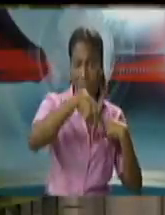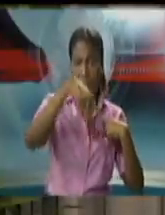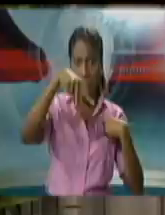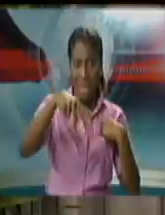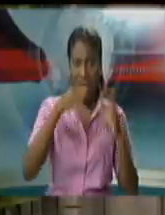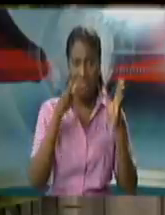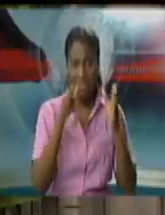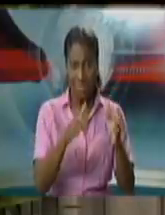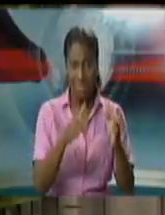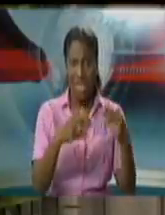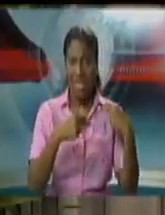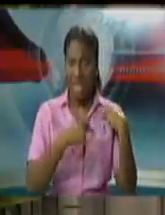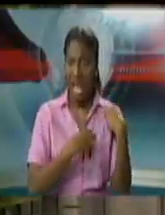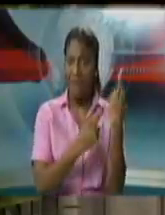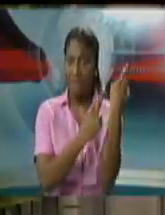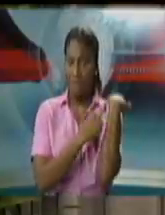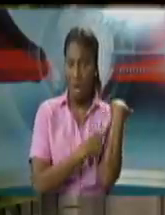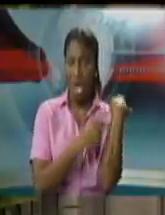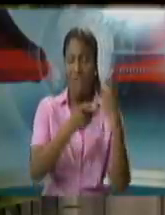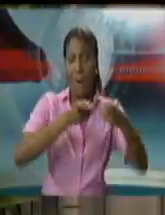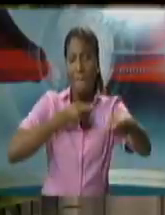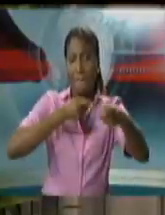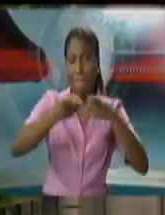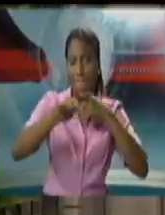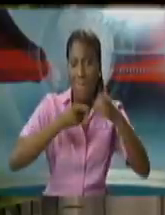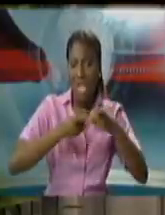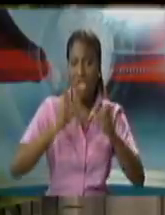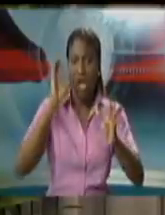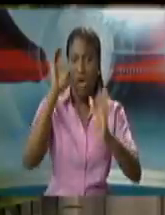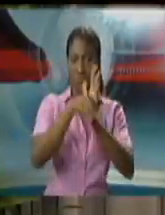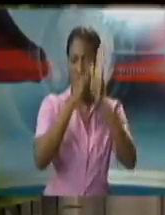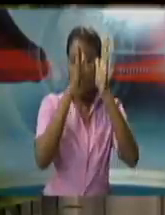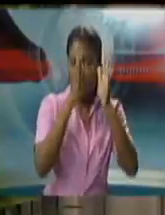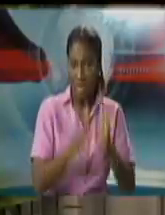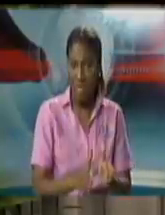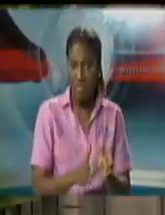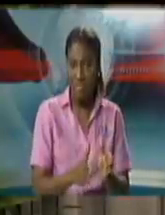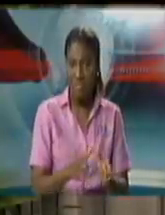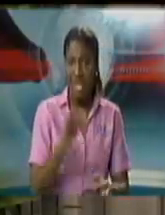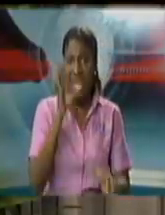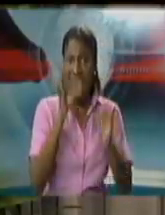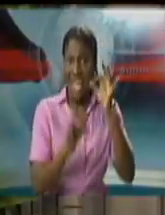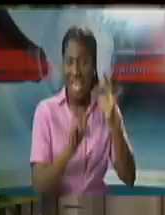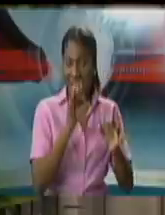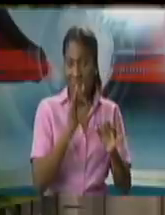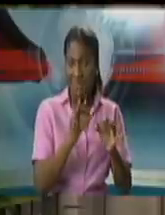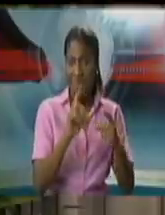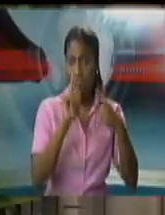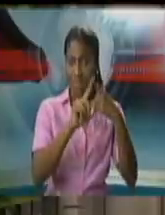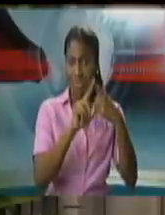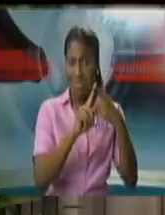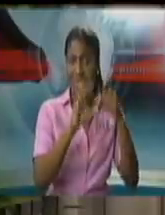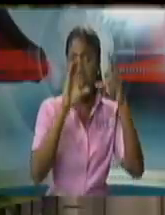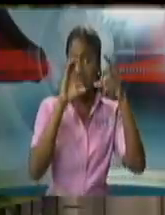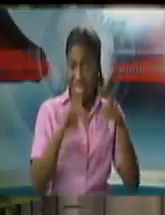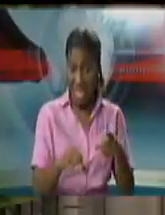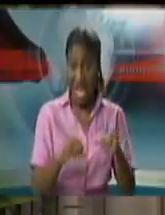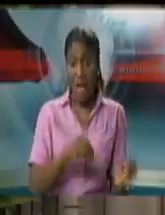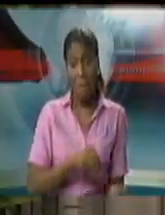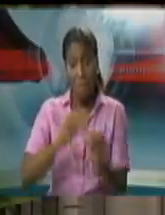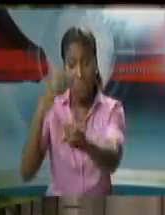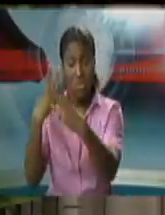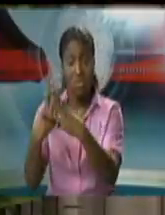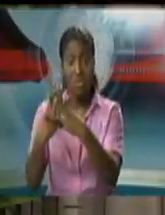role and function of managing criminal prosecutions with three powers being vested into the DPP one the power to commence prosecutions